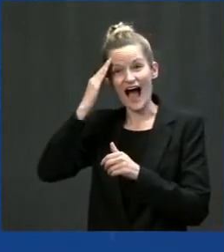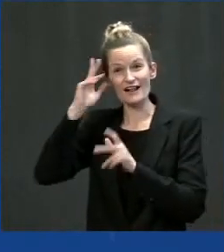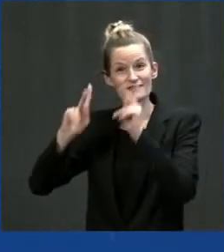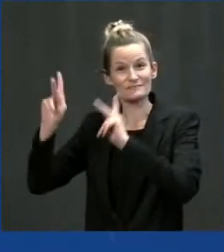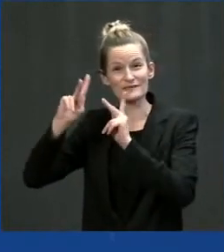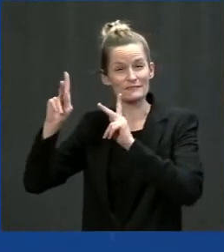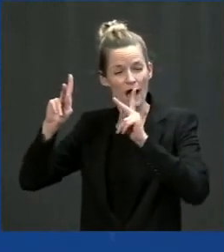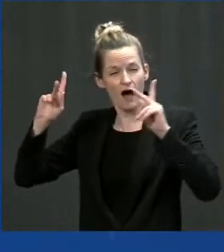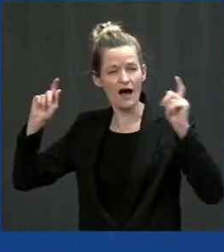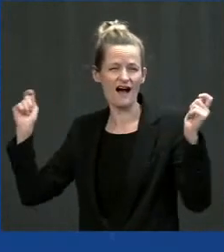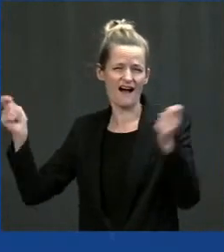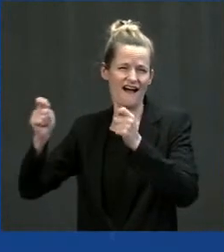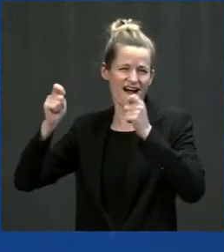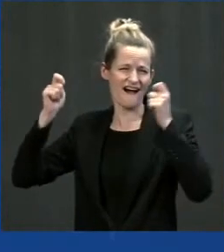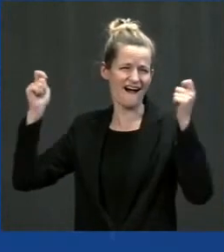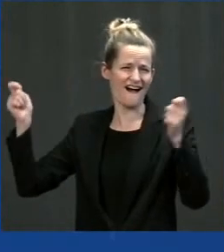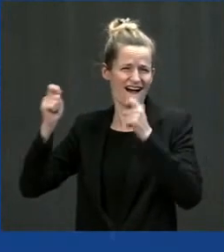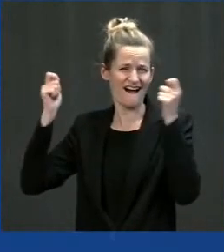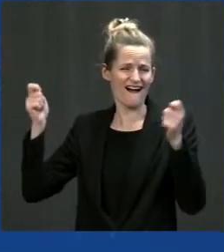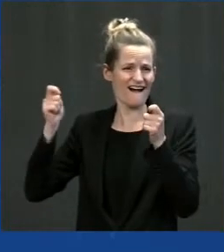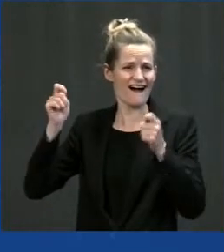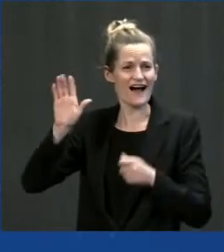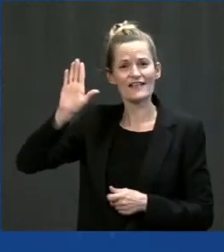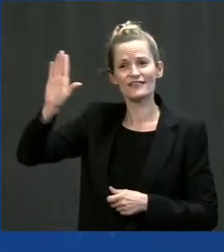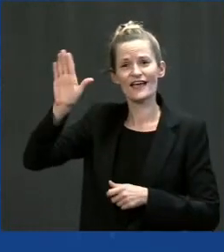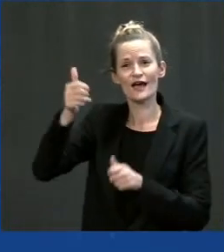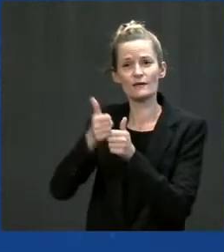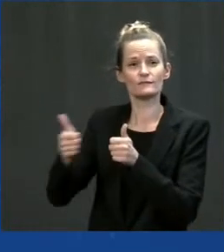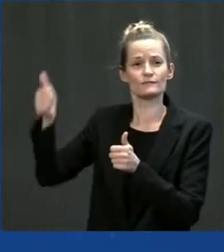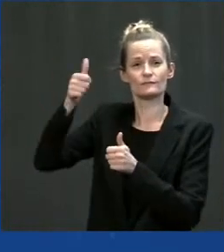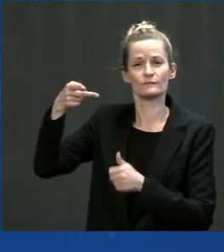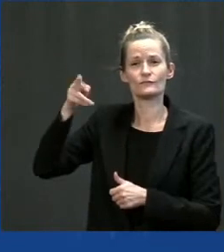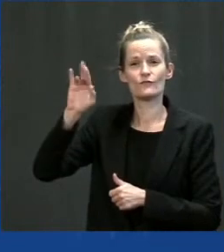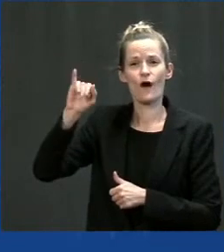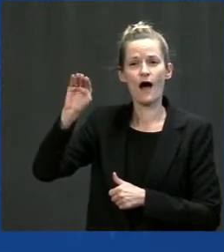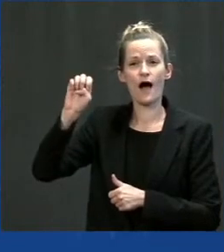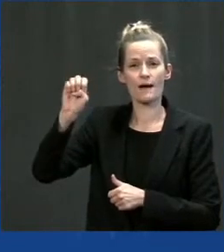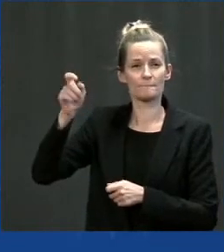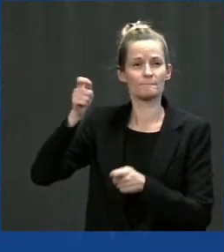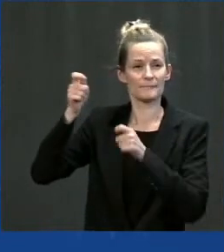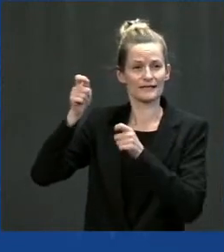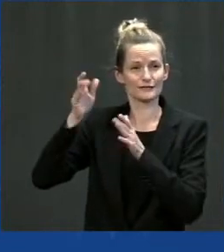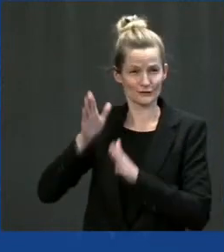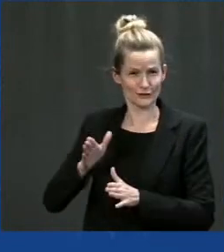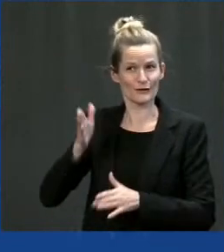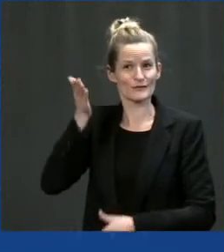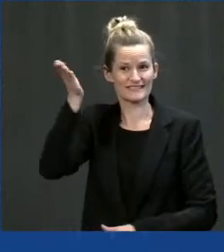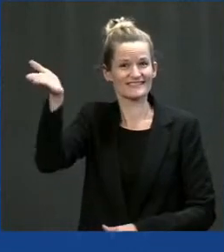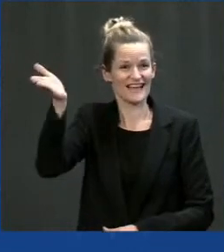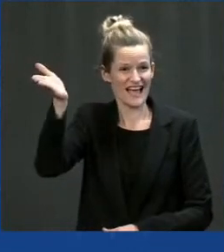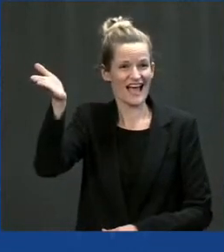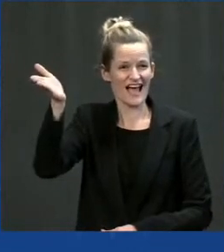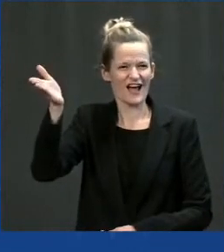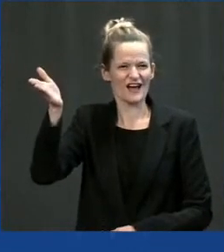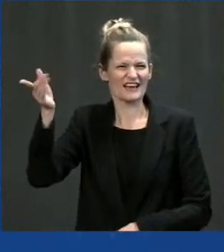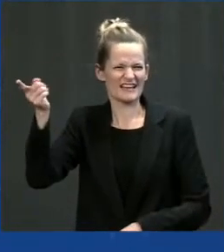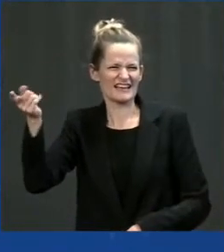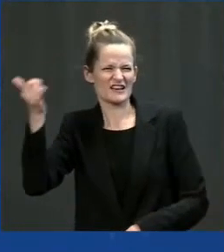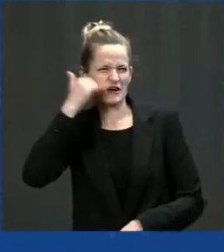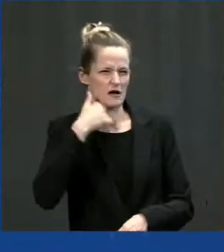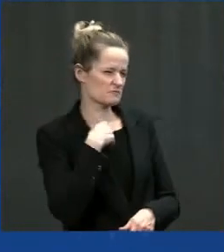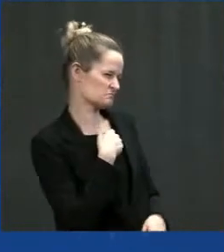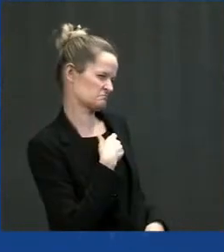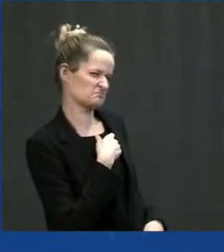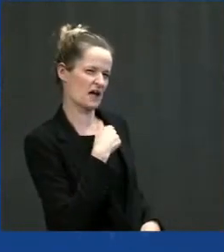something just before I got sworn in that made a lot of sense. He said, I think I'm not sure what America can do anymore. They